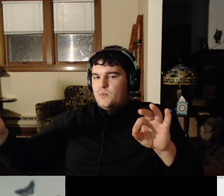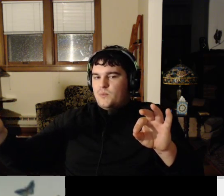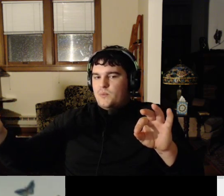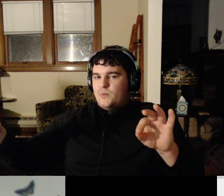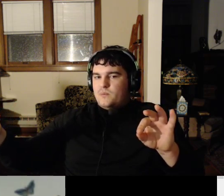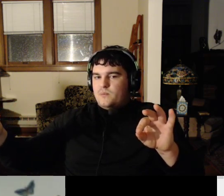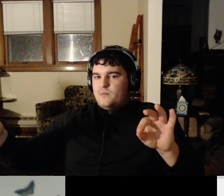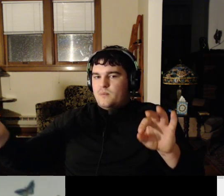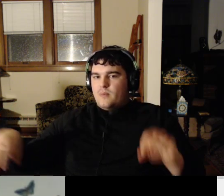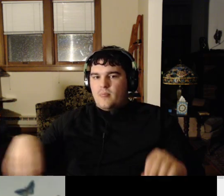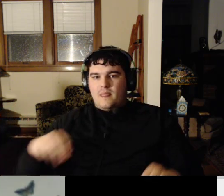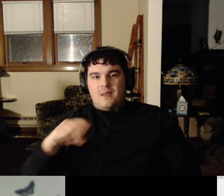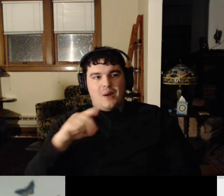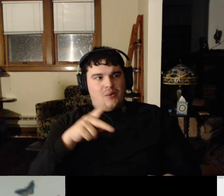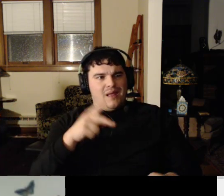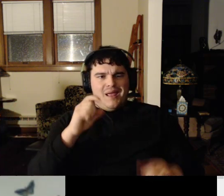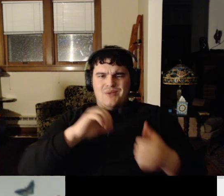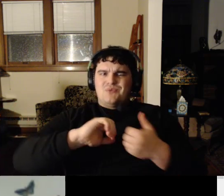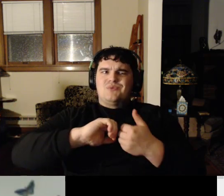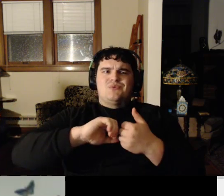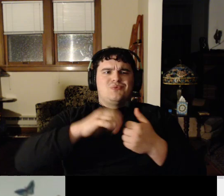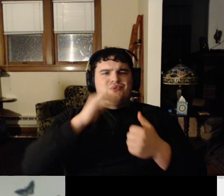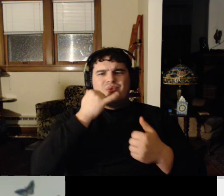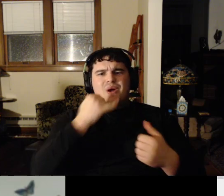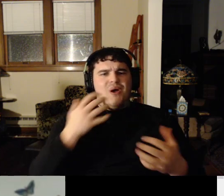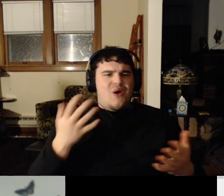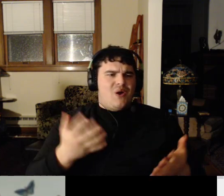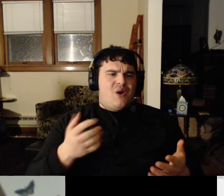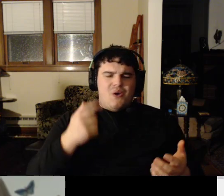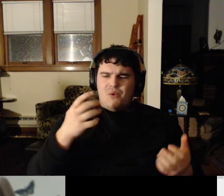Okay, what is wrong with this sentence? Many.